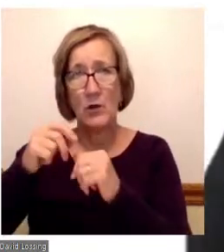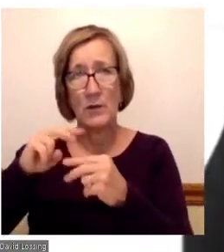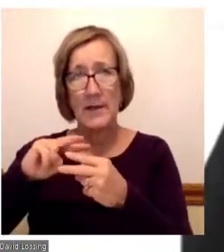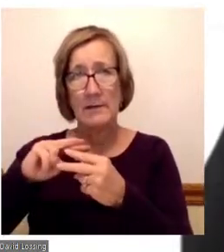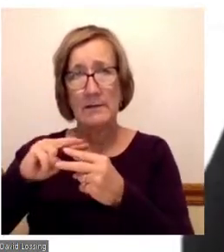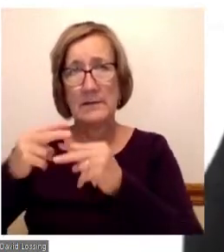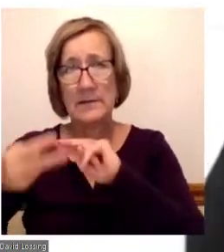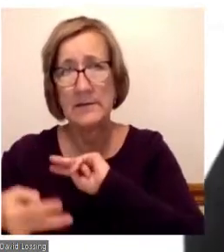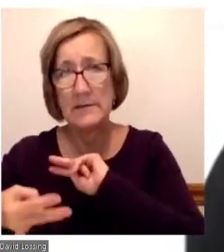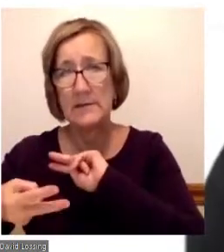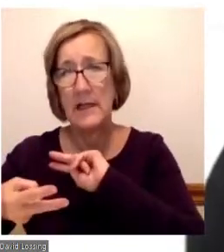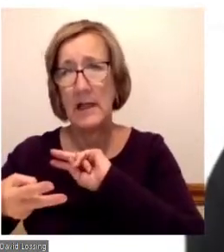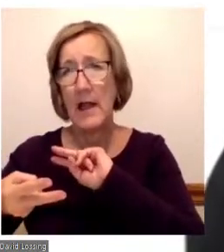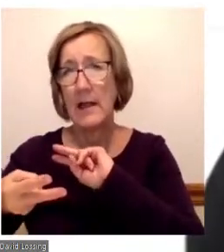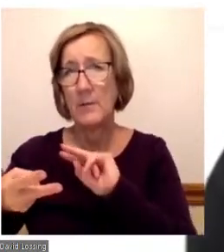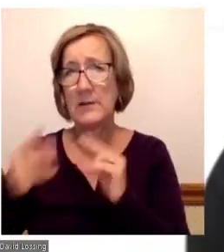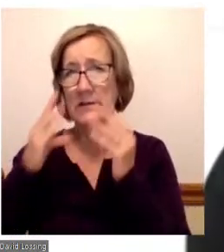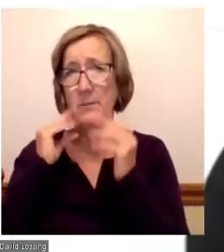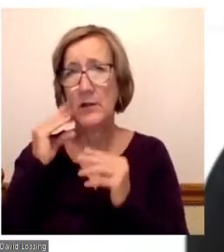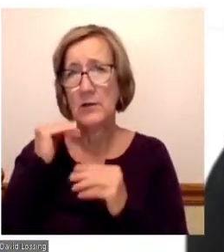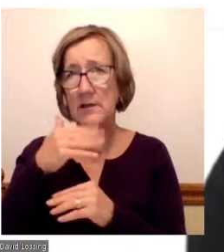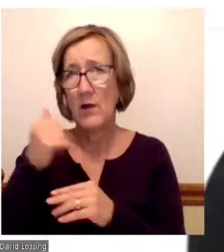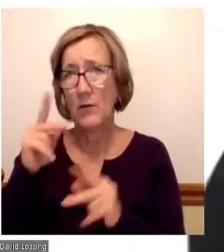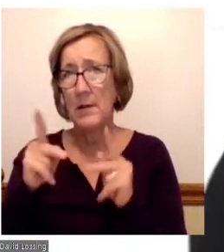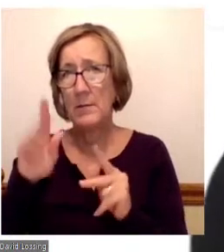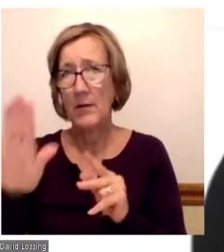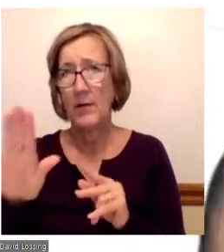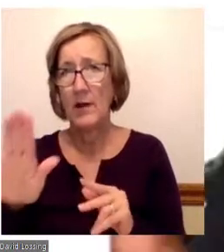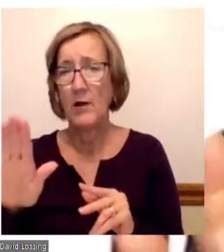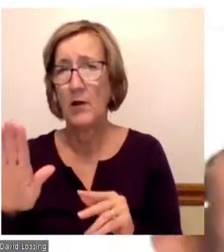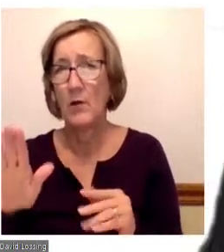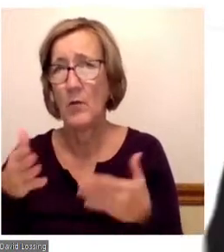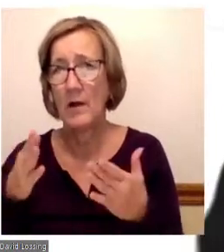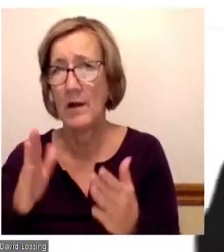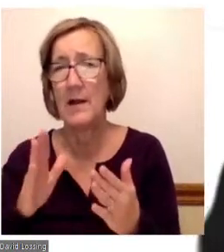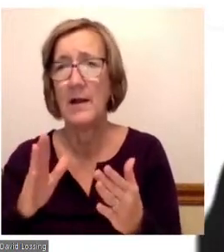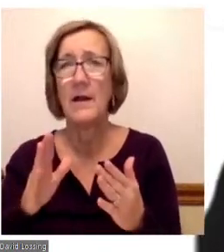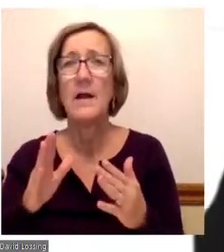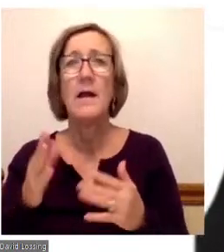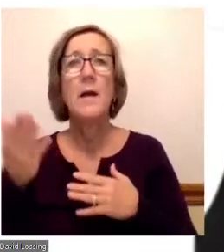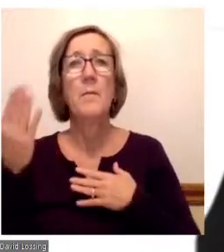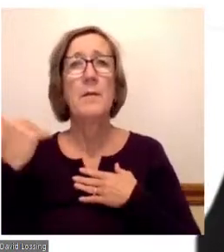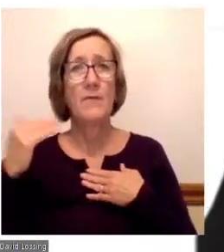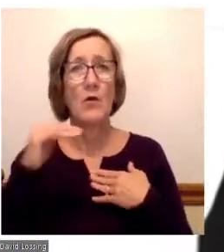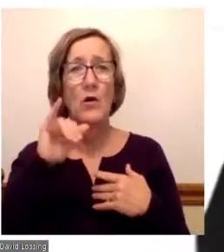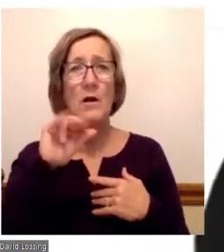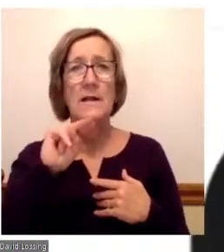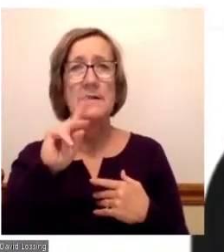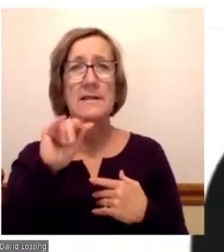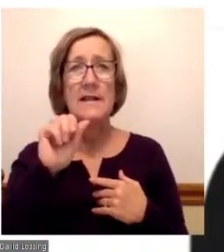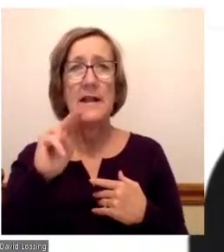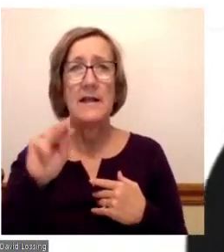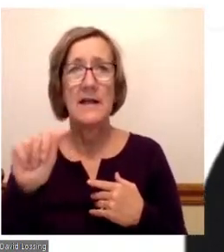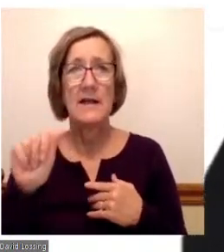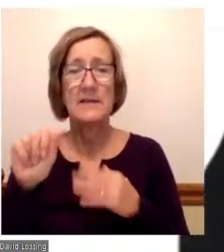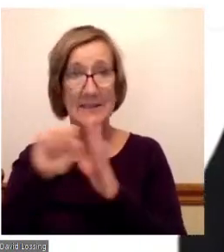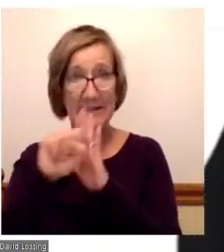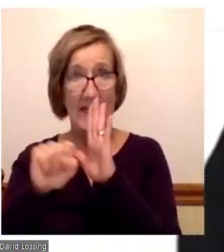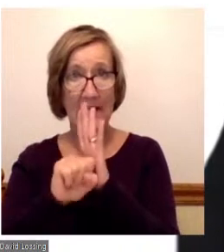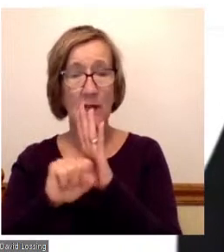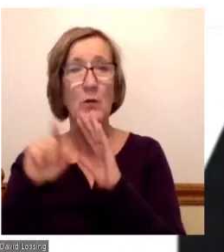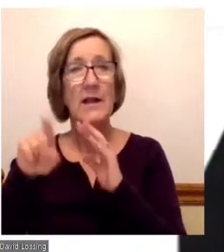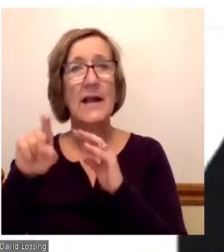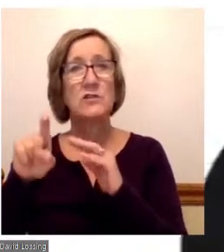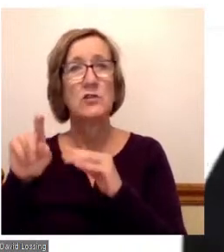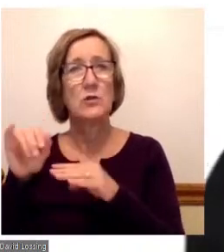During my PhD program at Indiana State, we had to do a summer residency back in 2015. And one of the